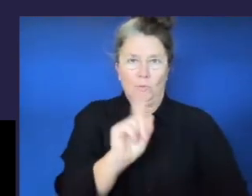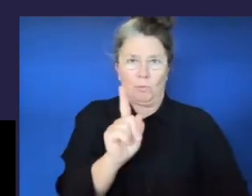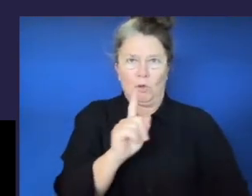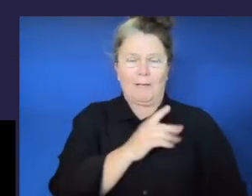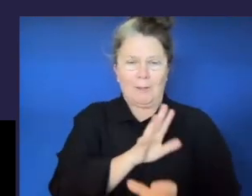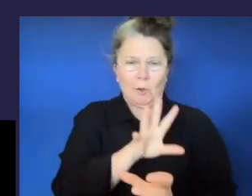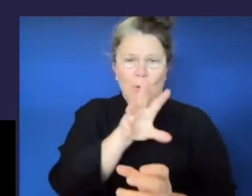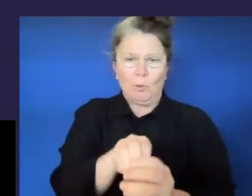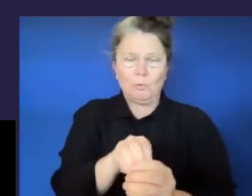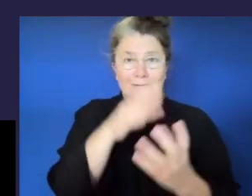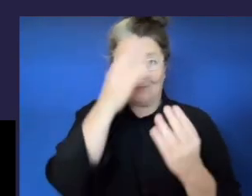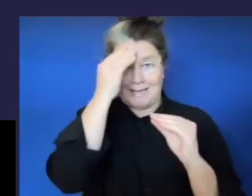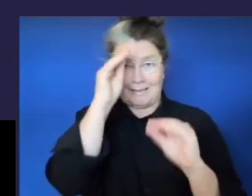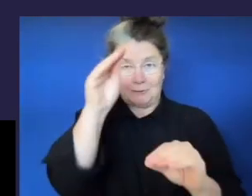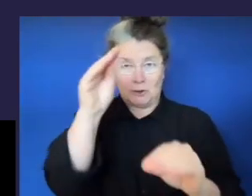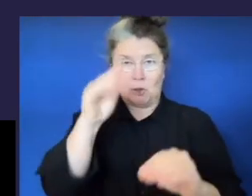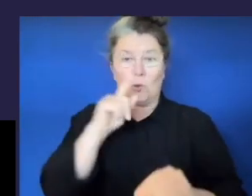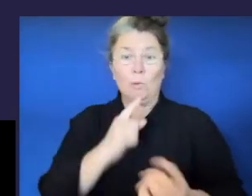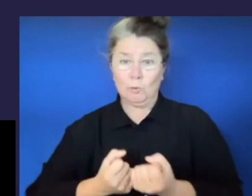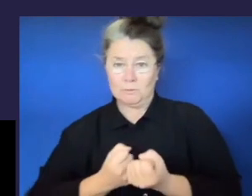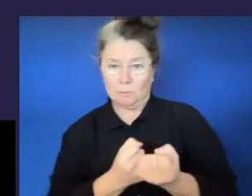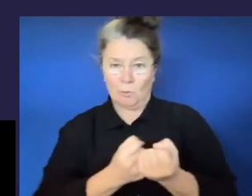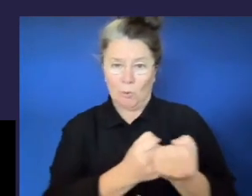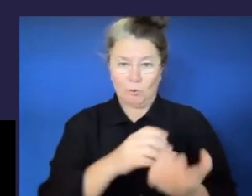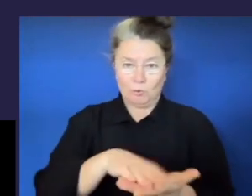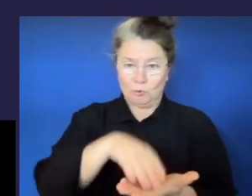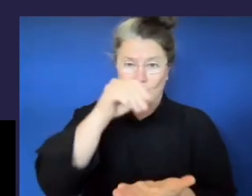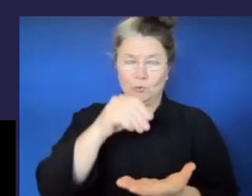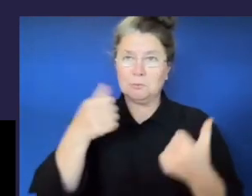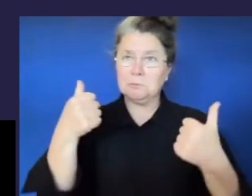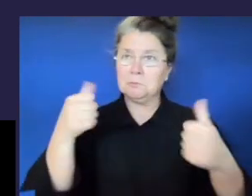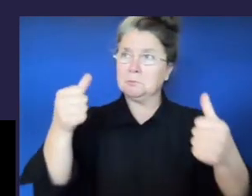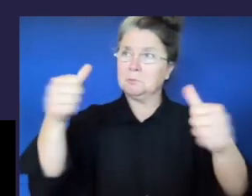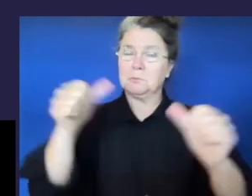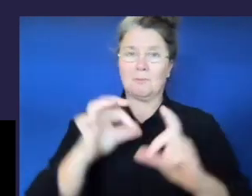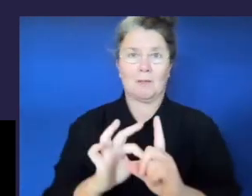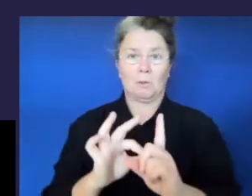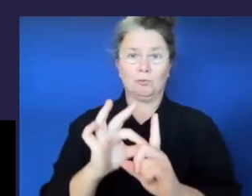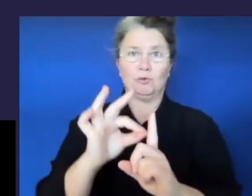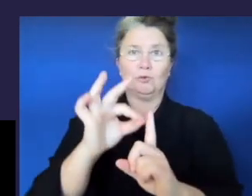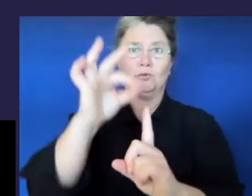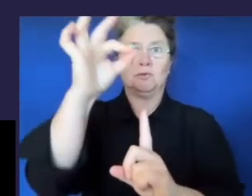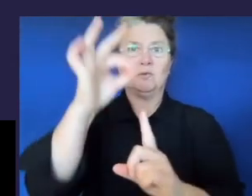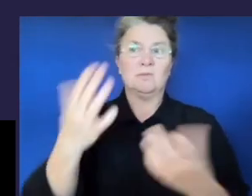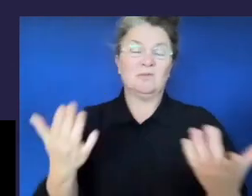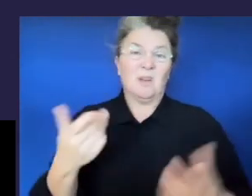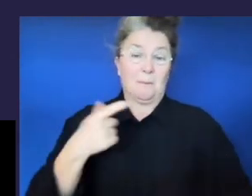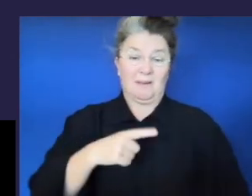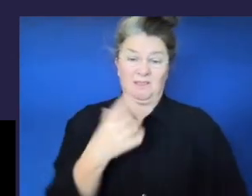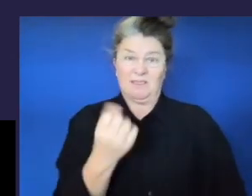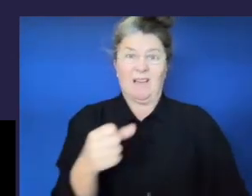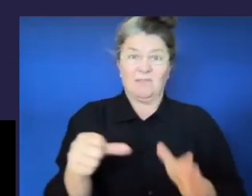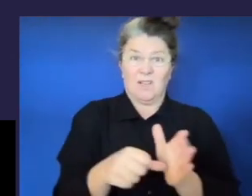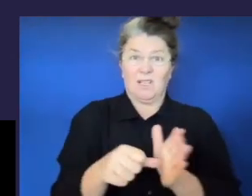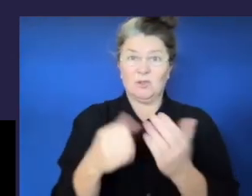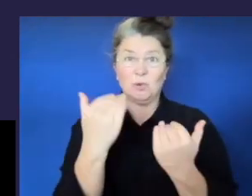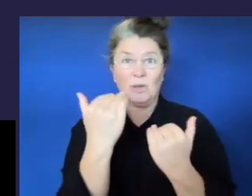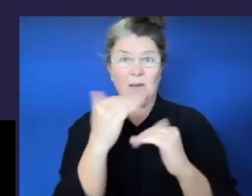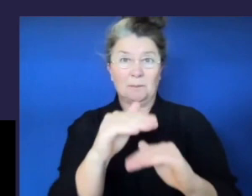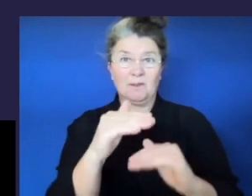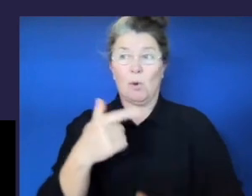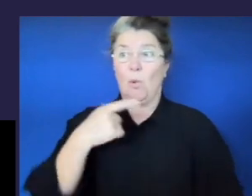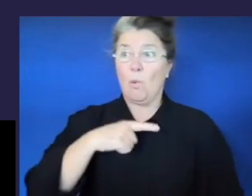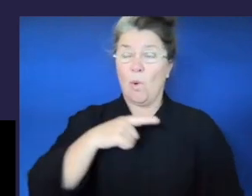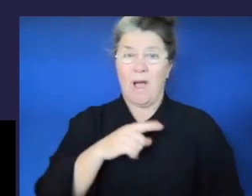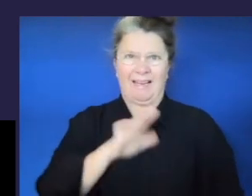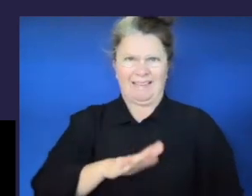support students to make progress due to fiscal and professional constraints. It's believed that the need for intense levels of services